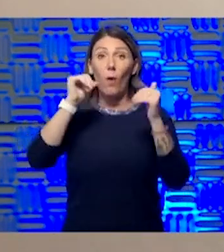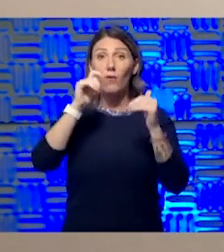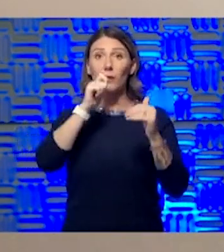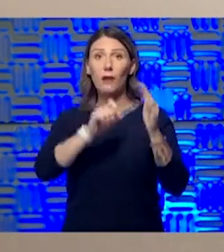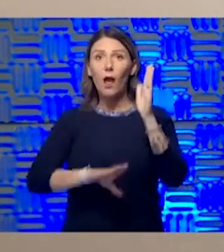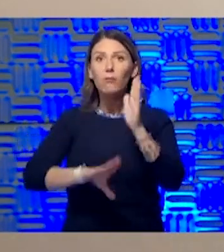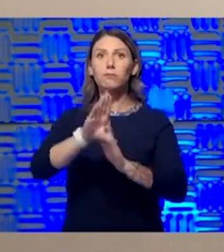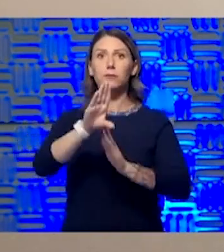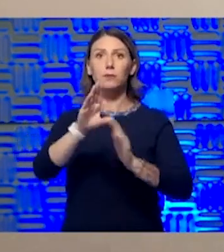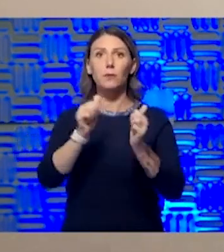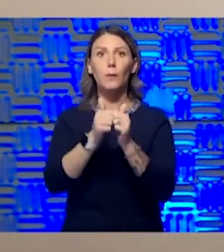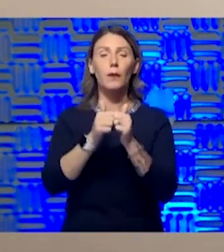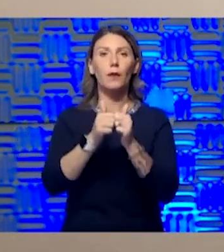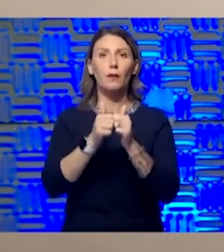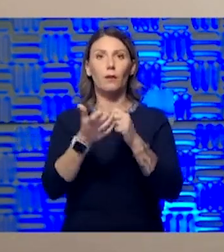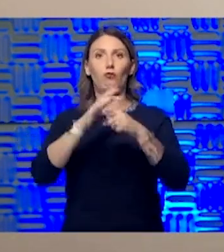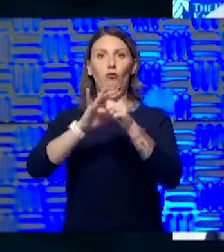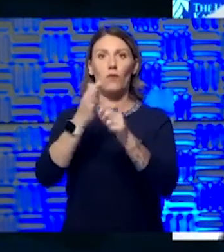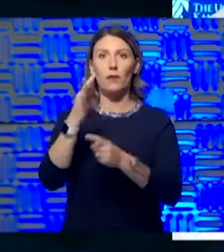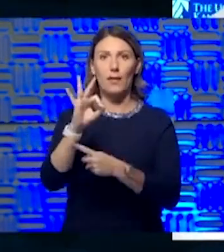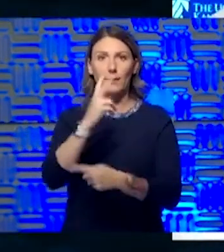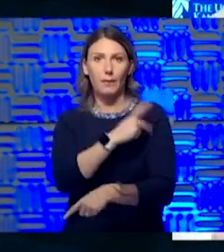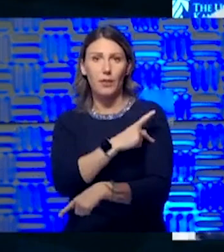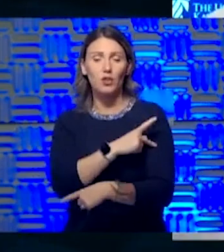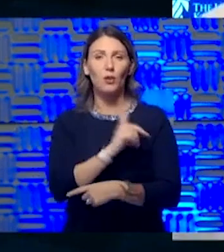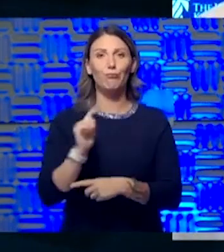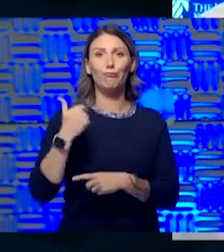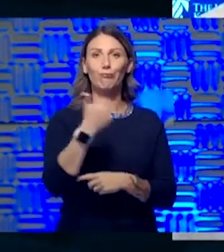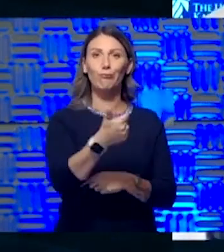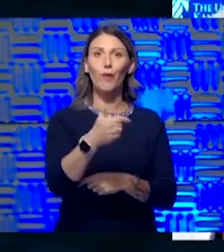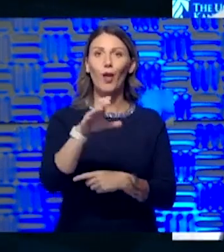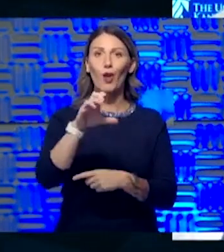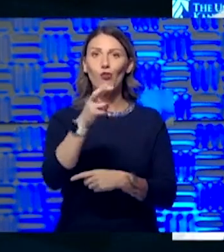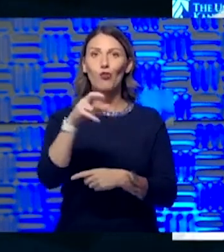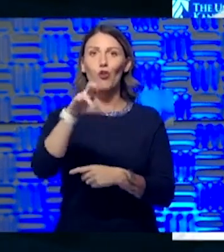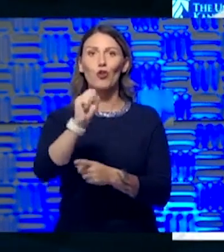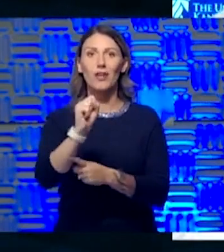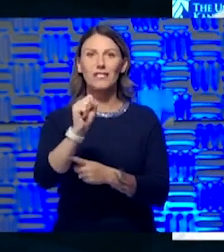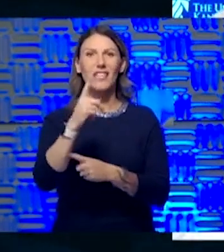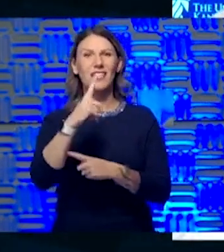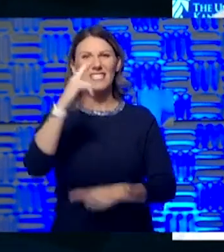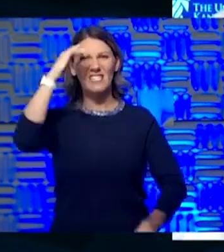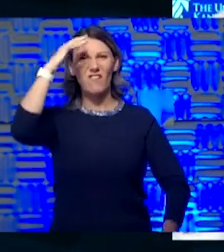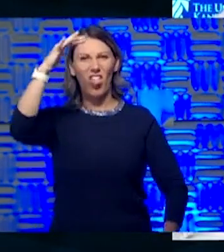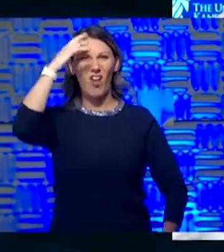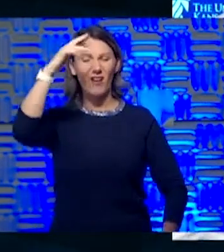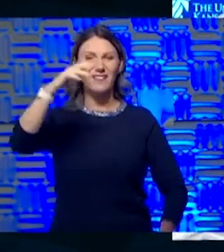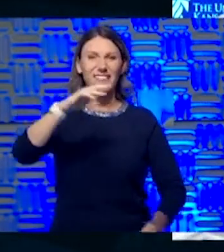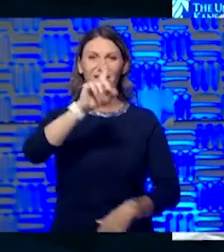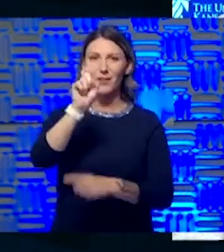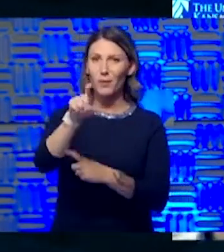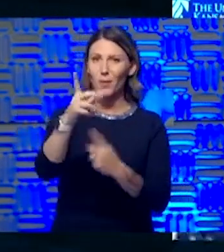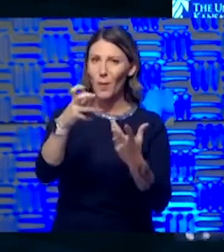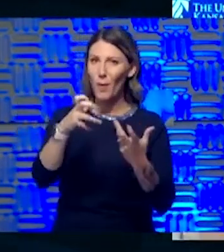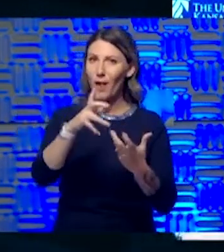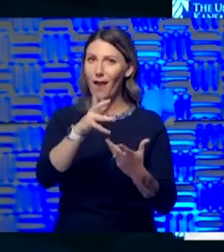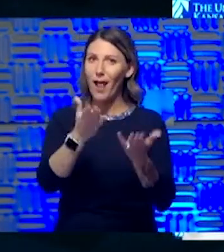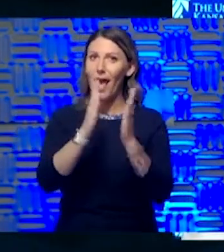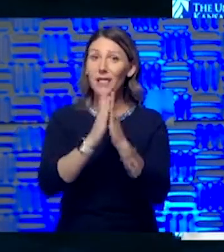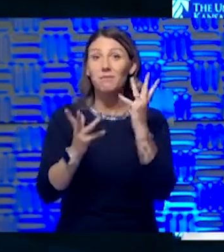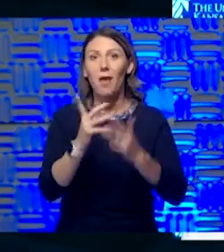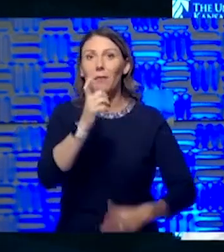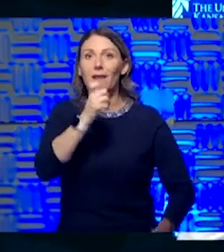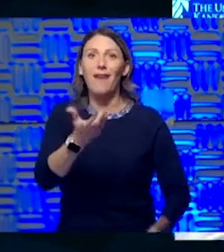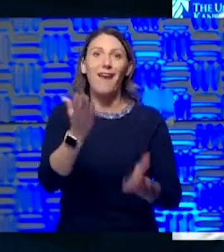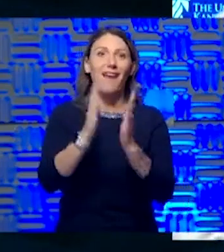bad outcomes that we know are possible. I'm going to turn to Chris. So, Chris, this is a philosophical question I want to ask. And I may not even ask it